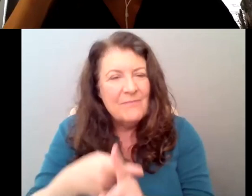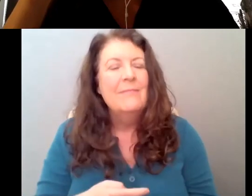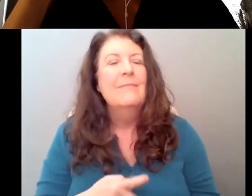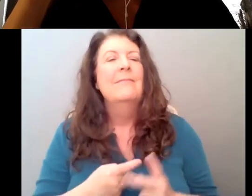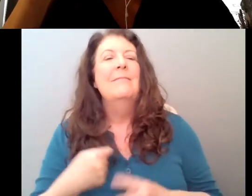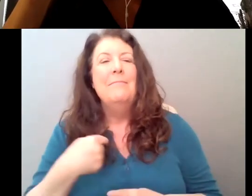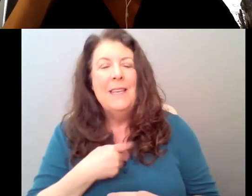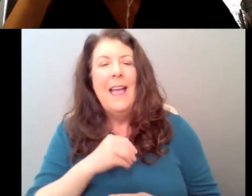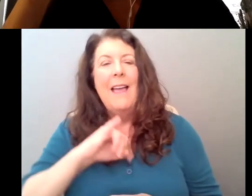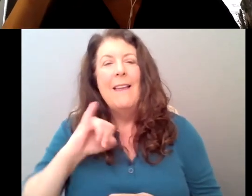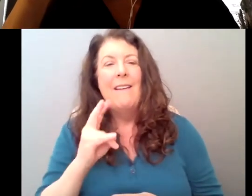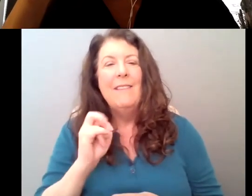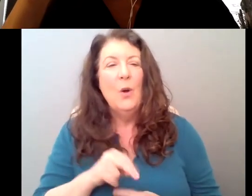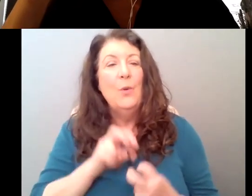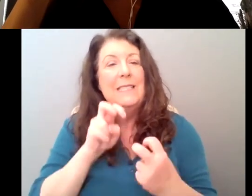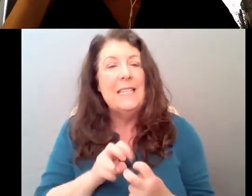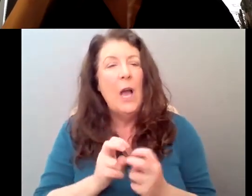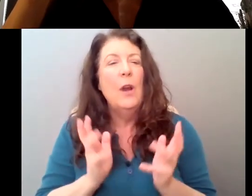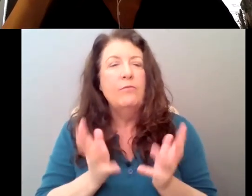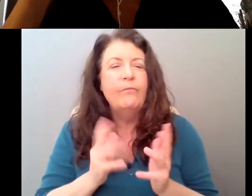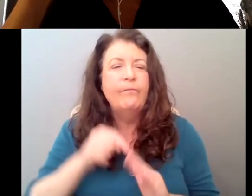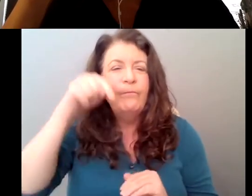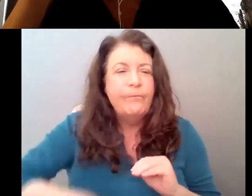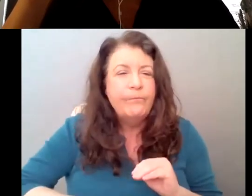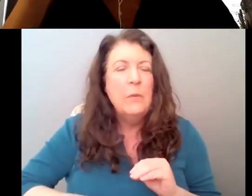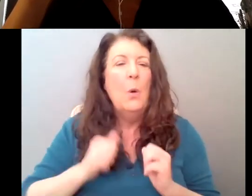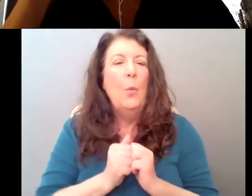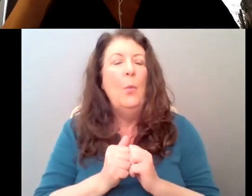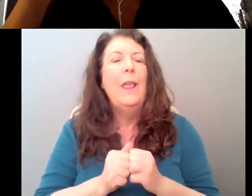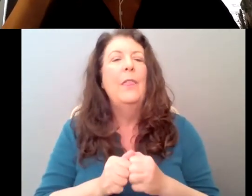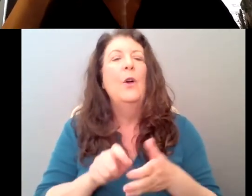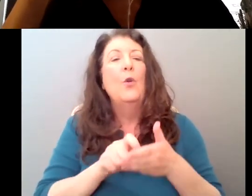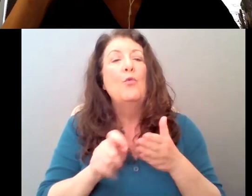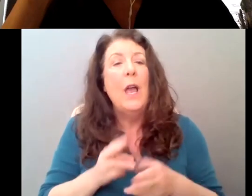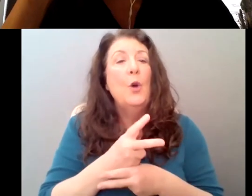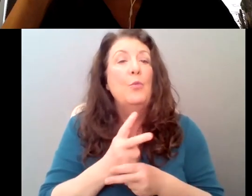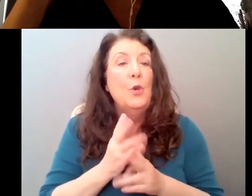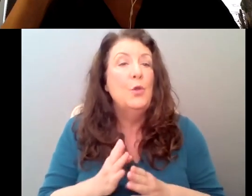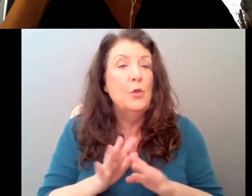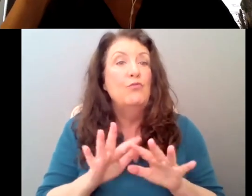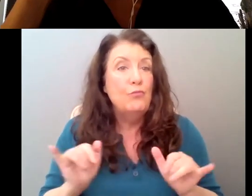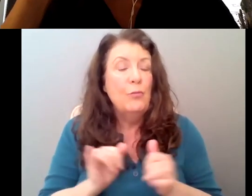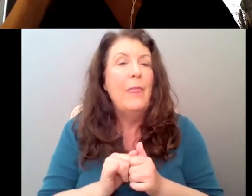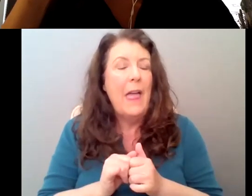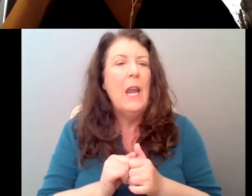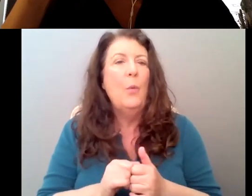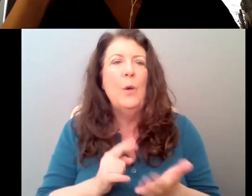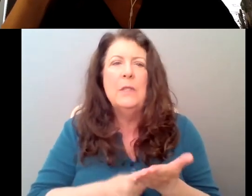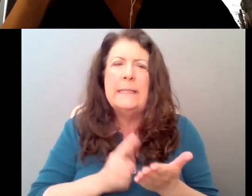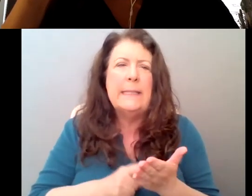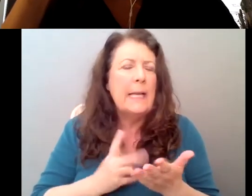talk at length about a script that they wrote. These sessions are for anybody out there at any level who loves scripts and loves